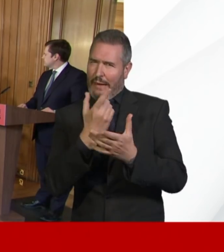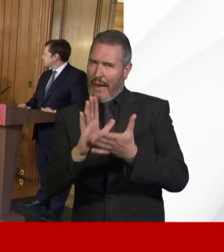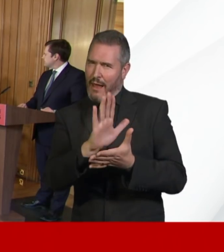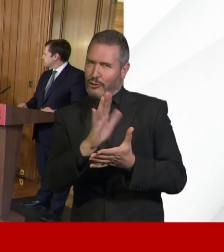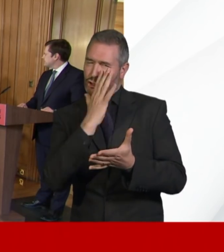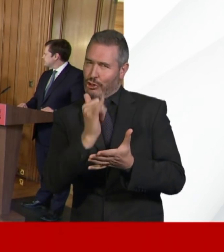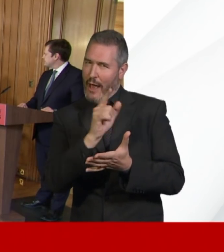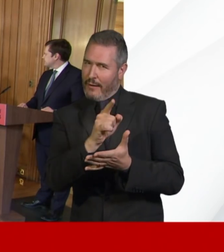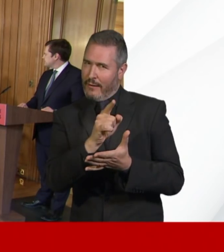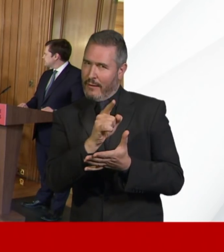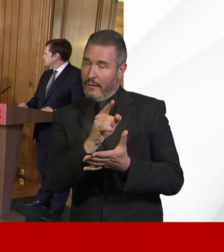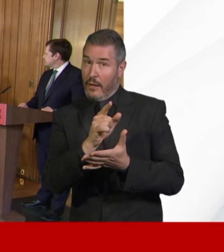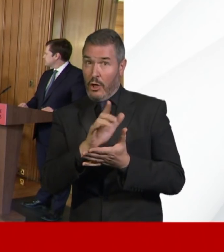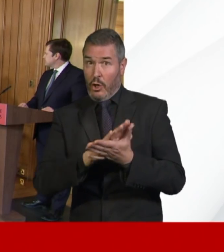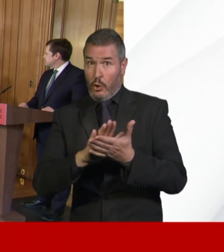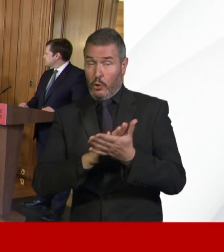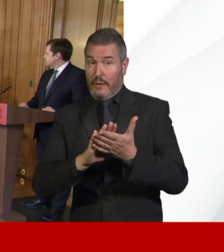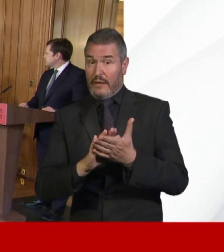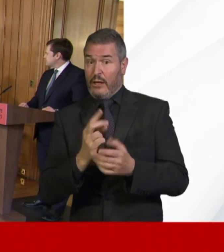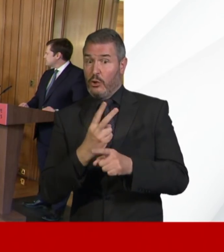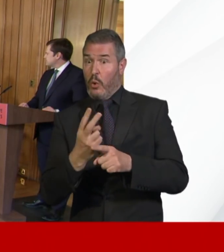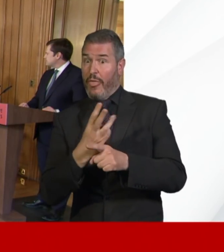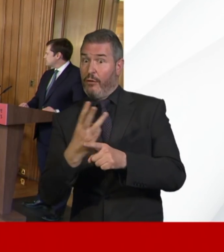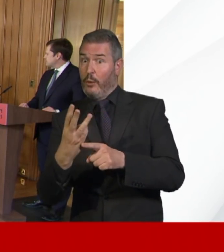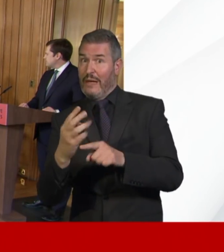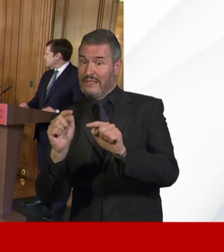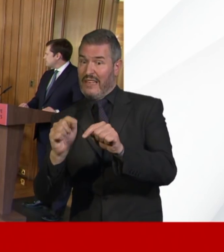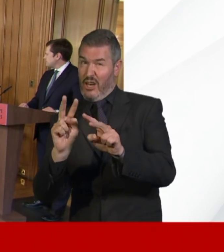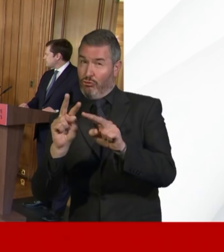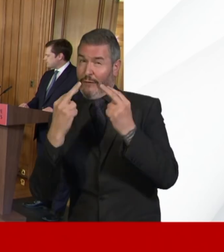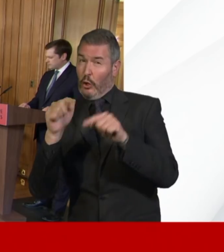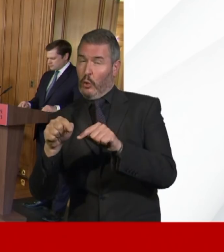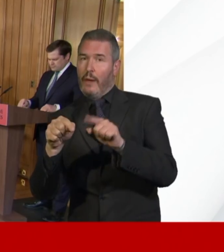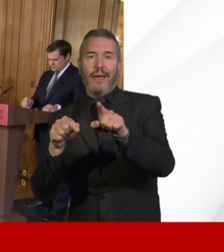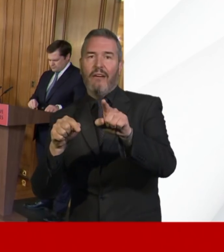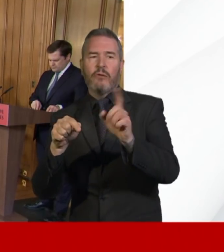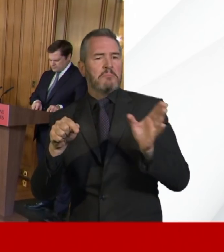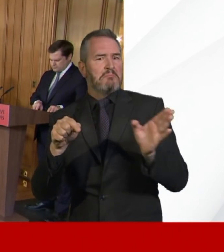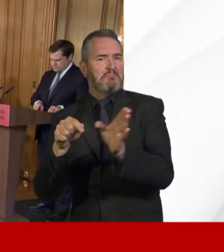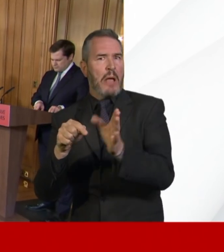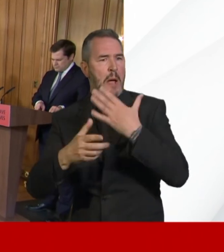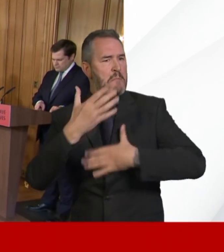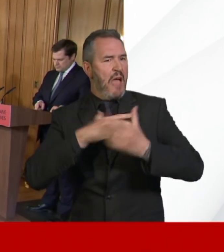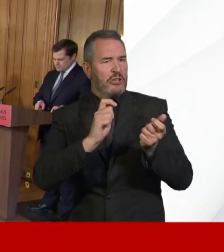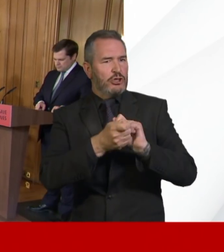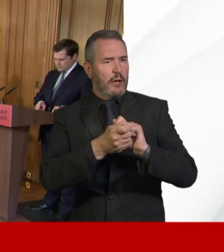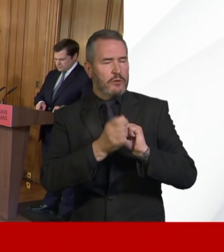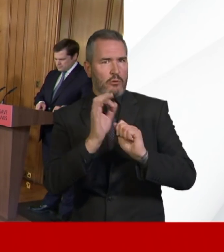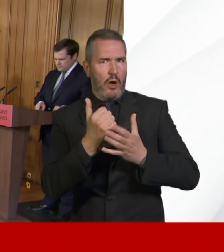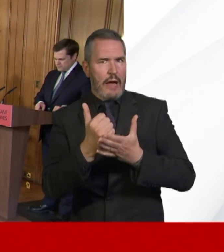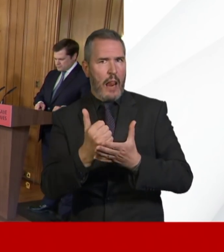that come judgment day in two or three weeks' time, if you've not seen the necessary changes that you require,